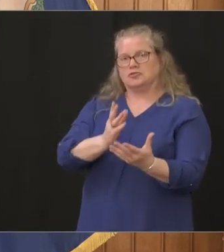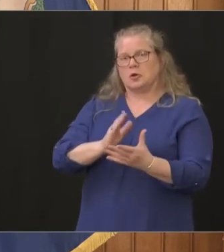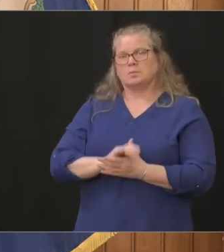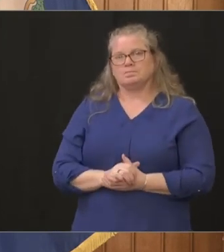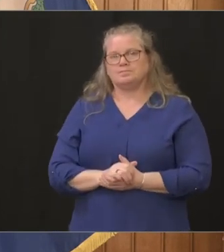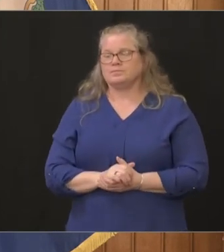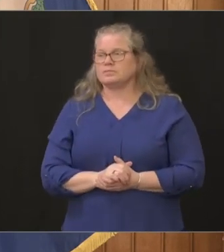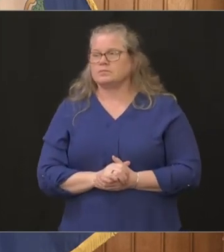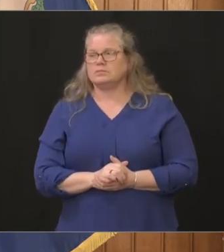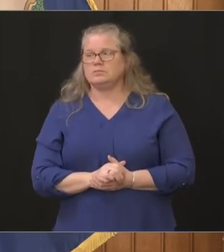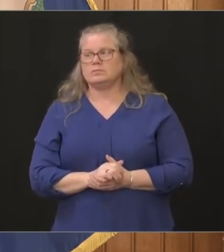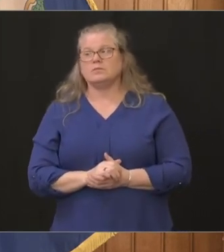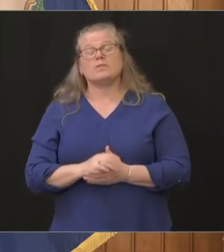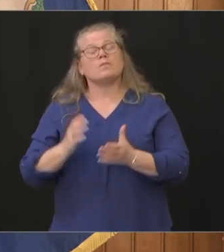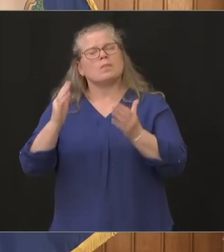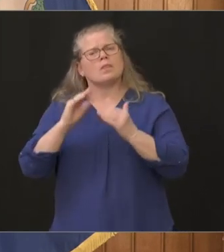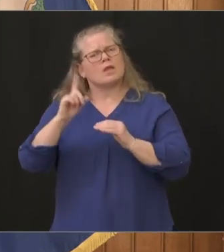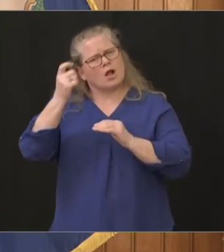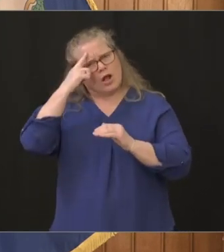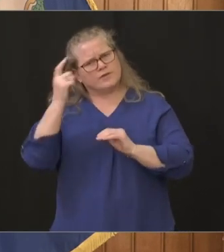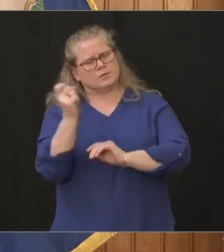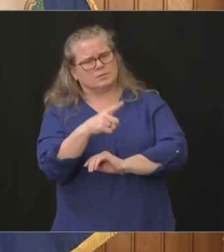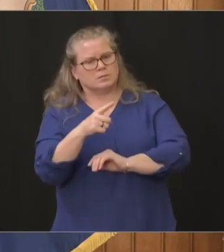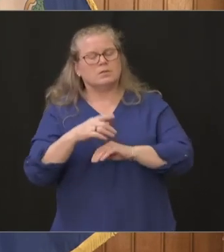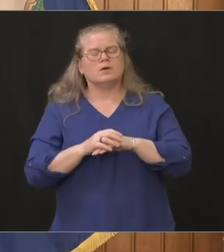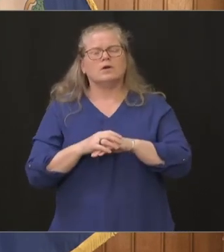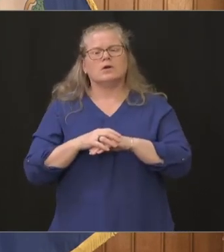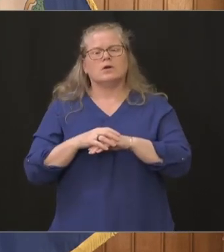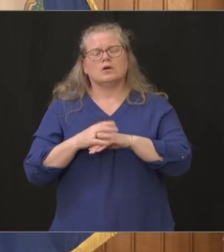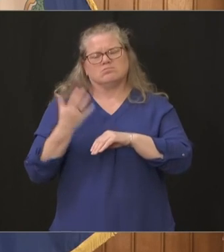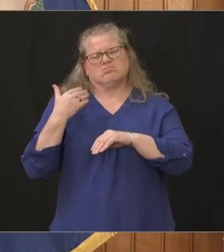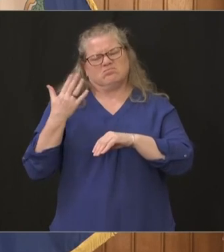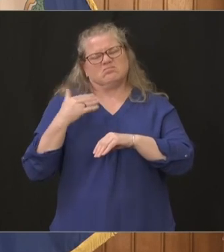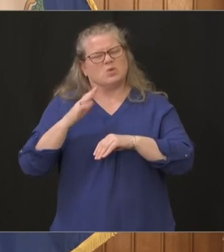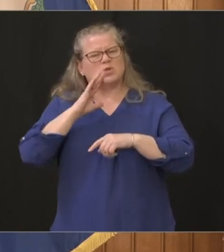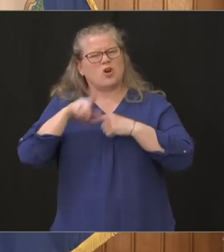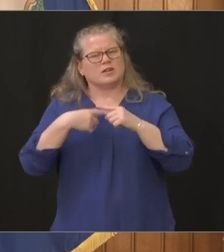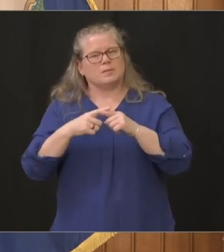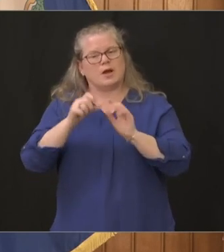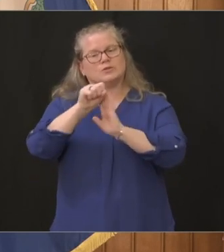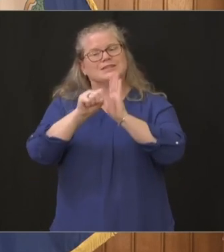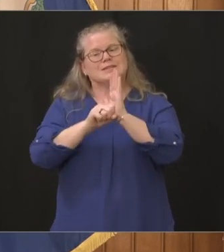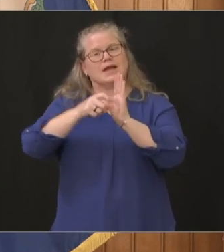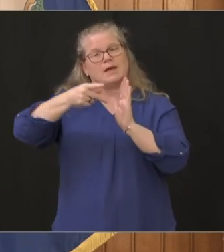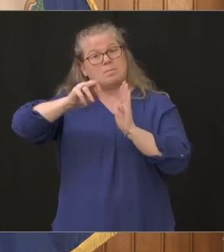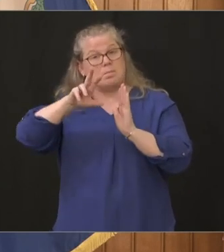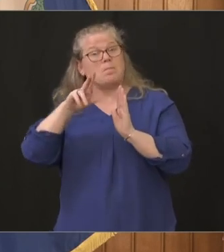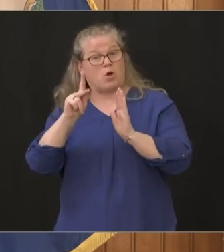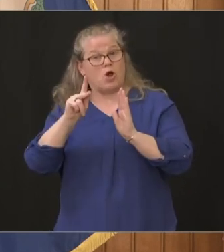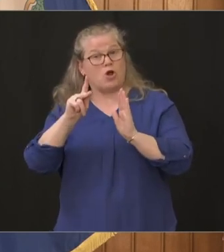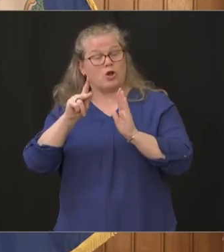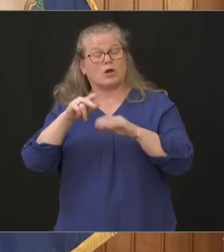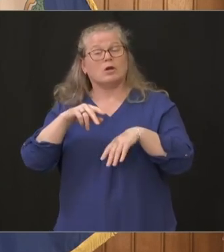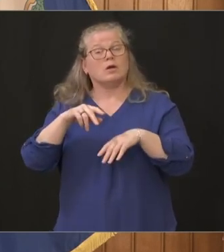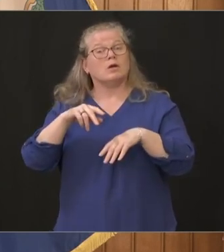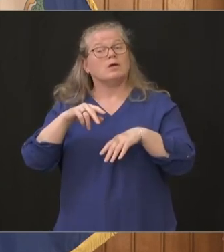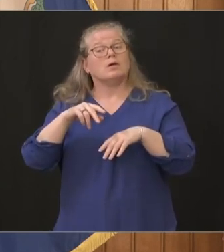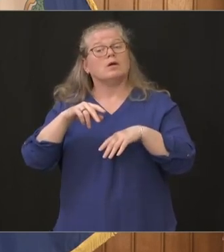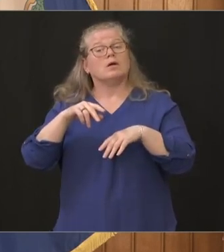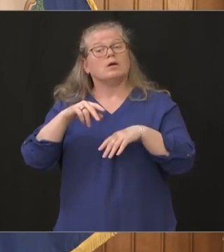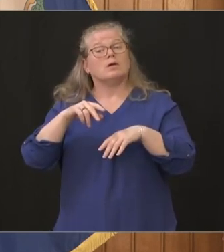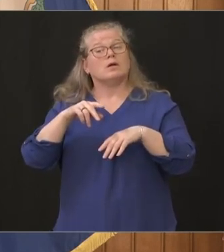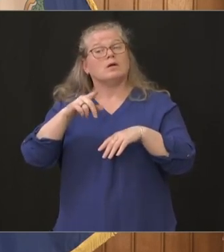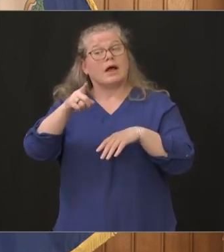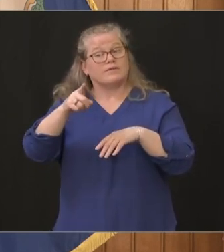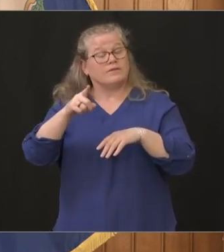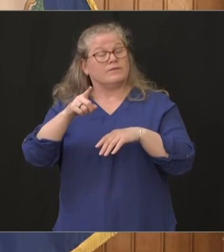week we talked about state parks uh they've been full to uh filter capacity again the last two days has katie dykes come up with the number yet of cars that